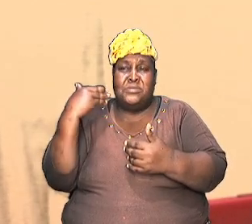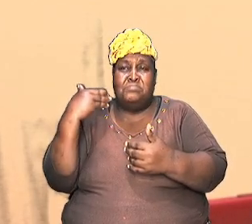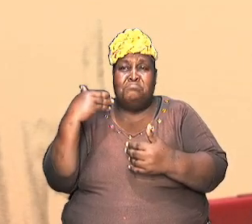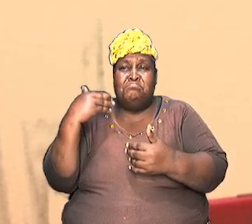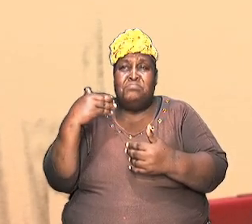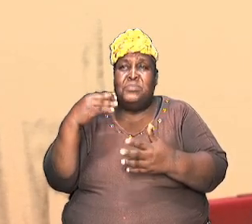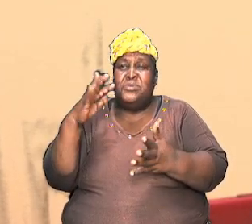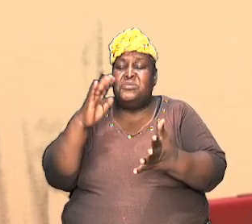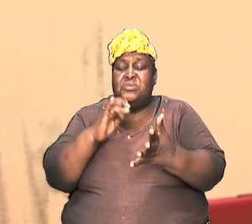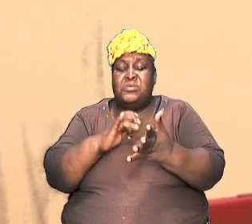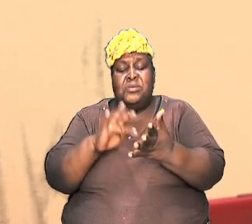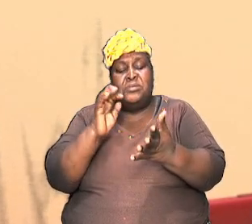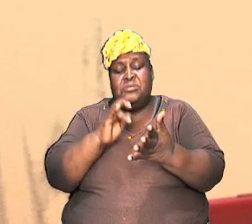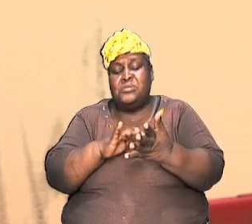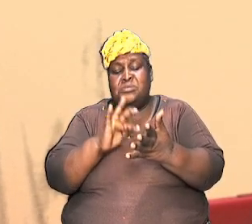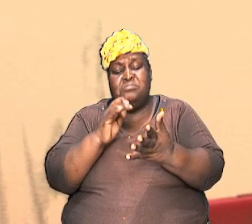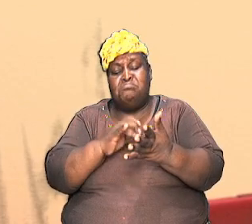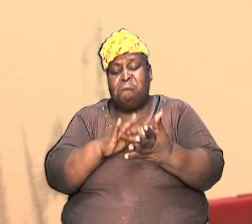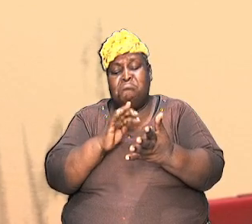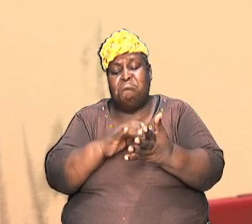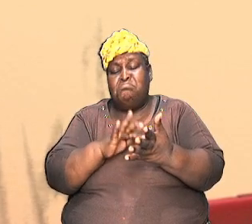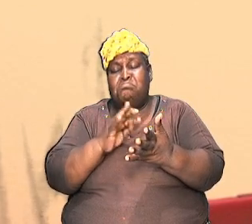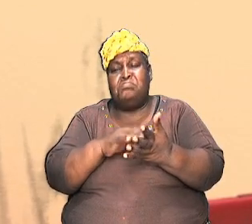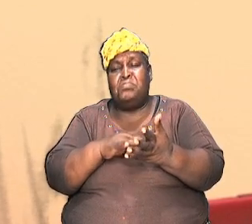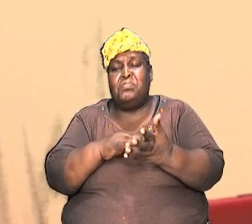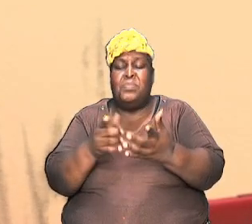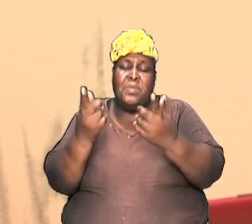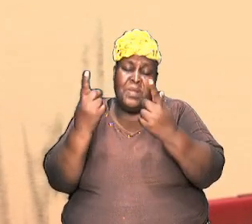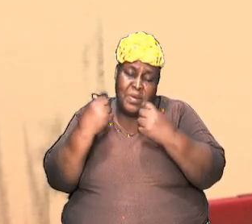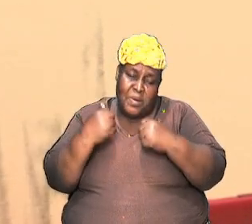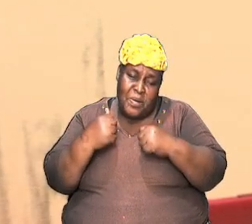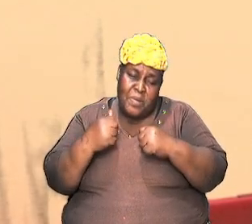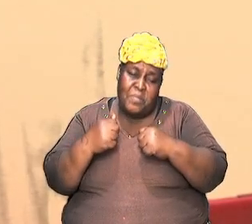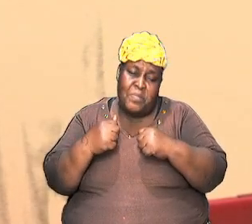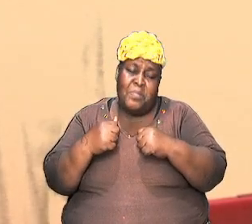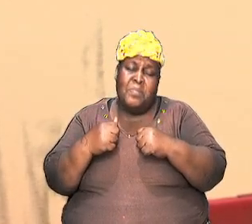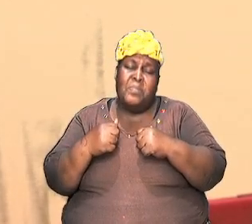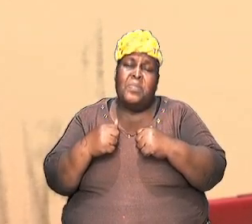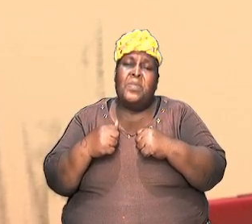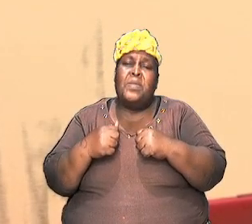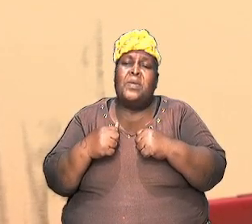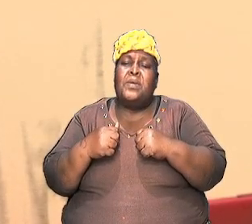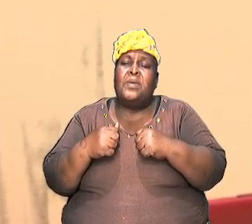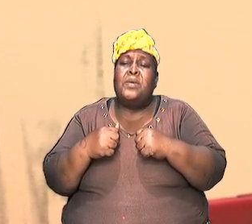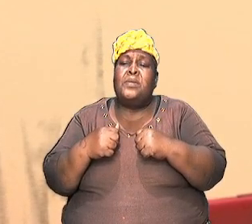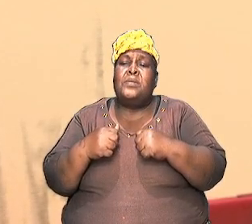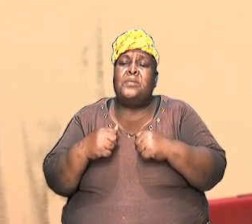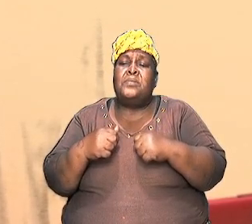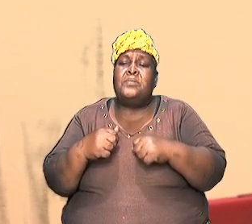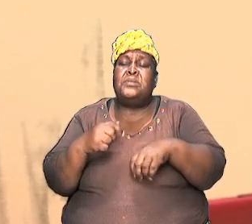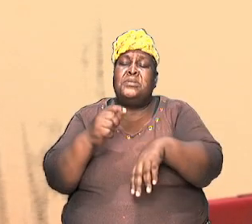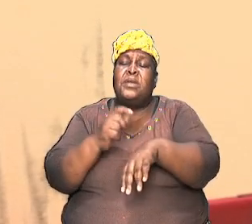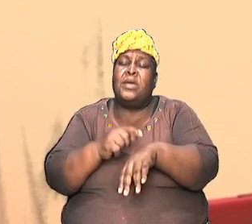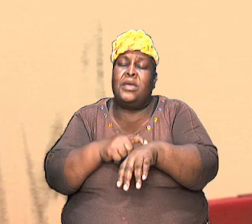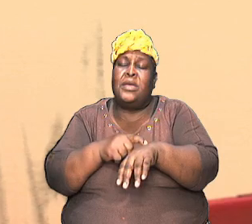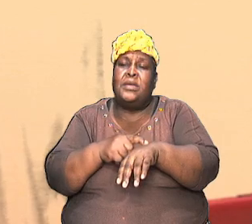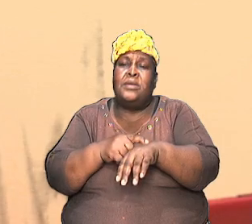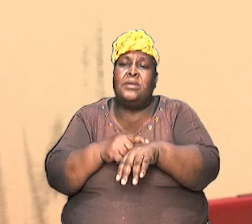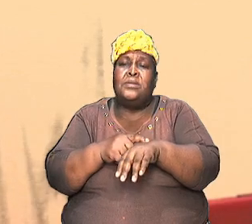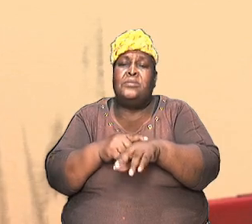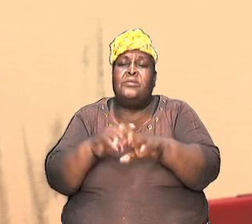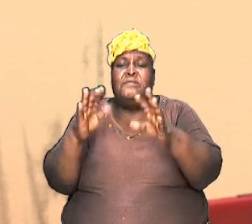and we thank God. We have come to a point where we want to bring it to its close.